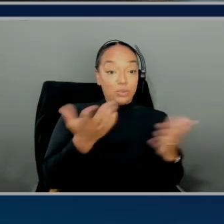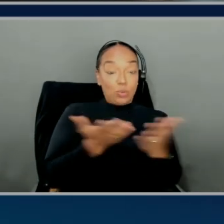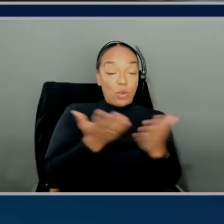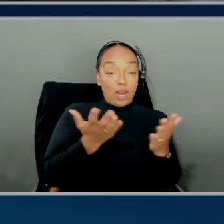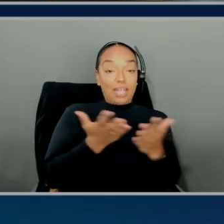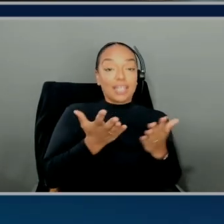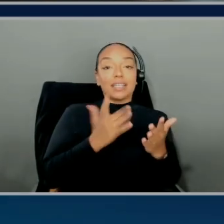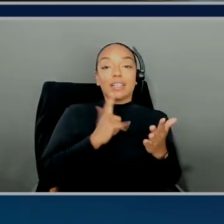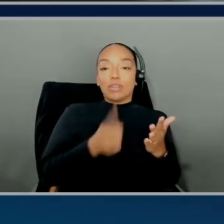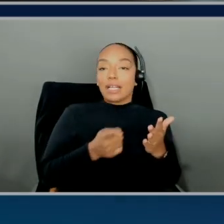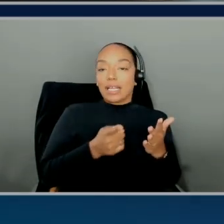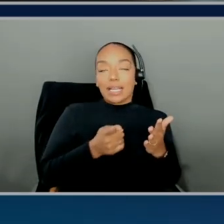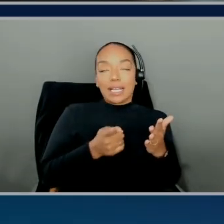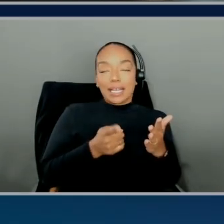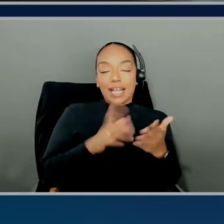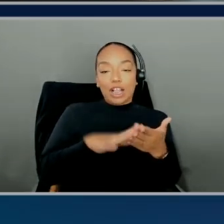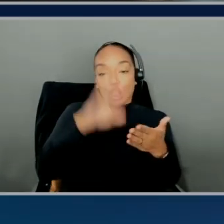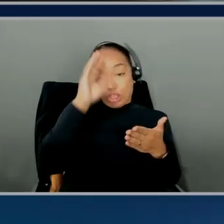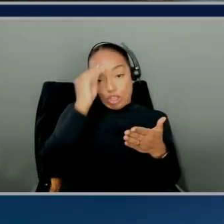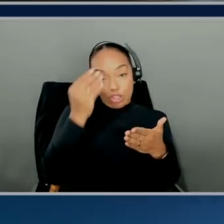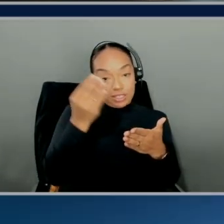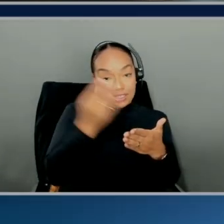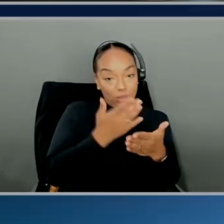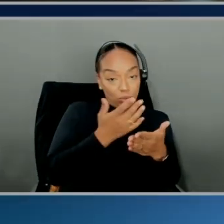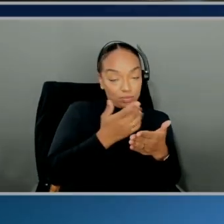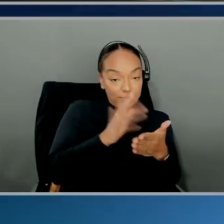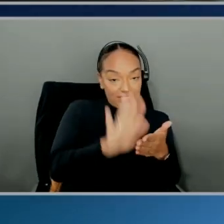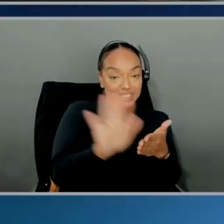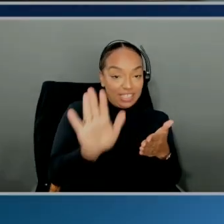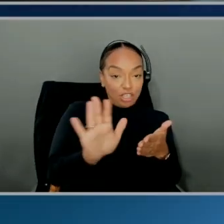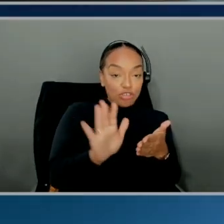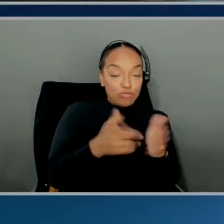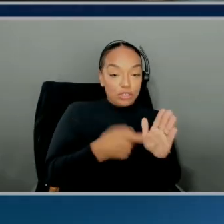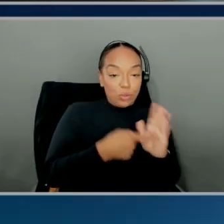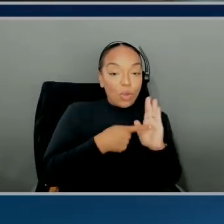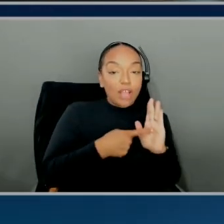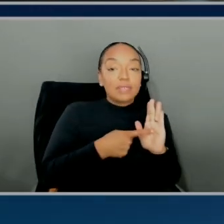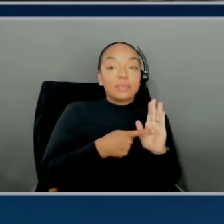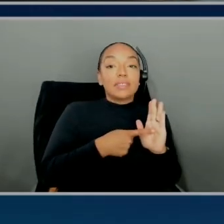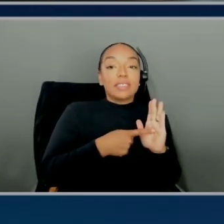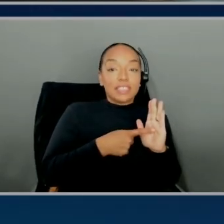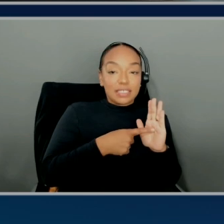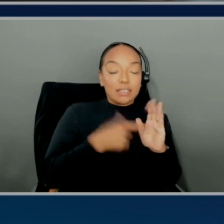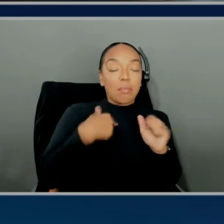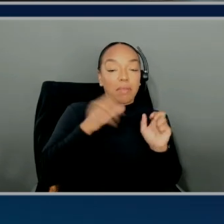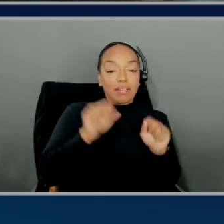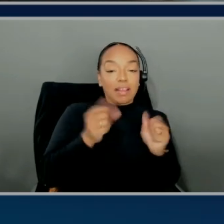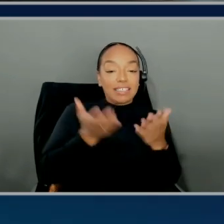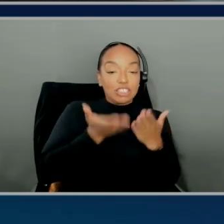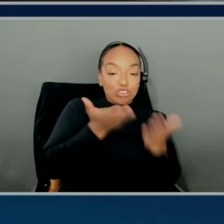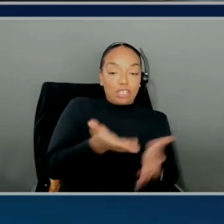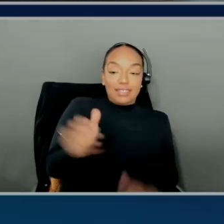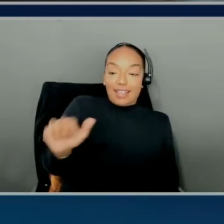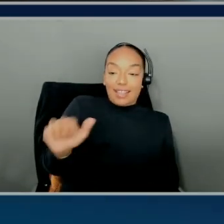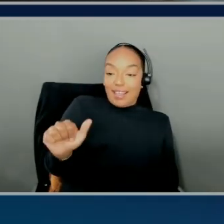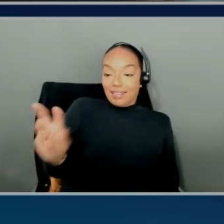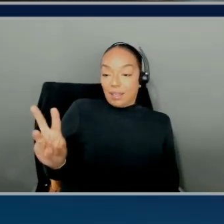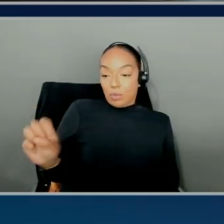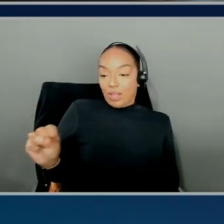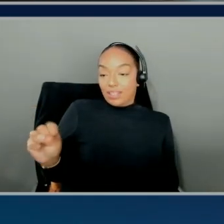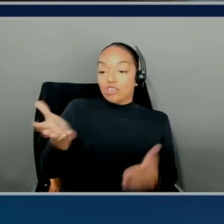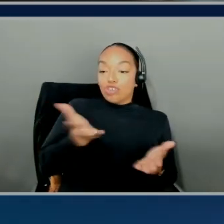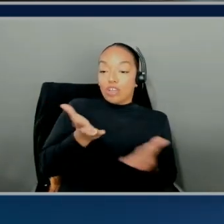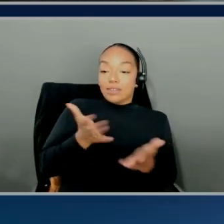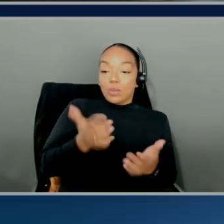by learning about the requirements and uncovering and ultimately suggesting AWS services to help meet their